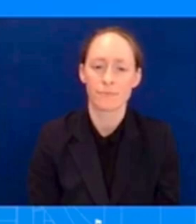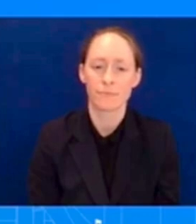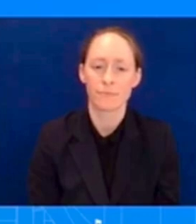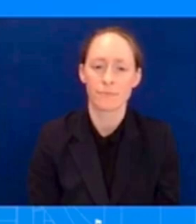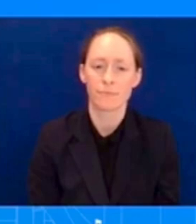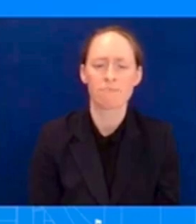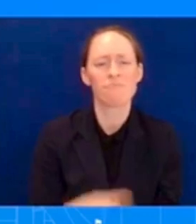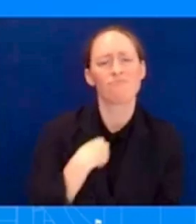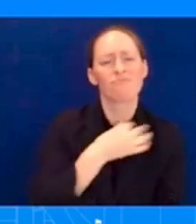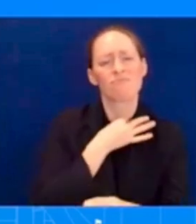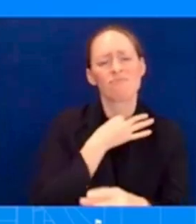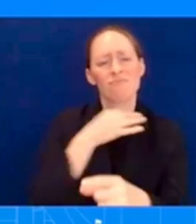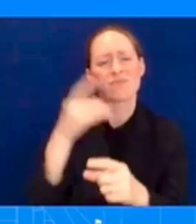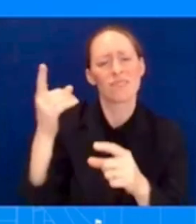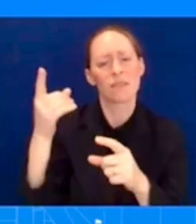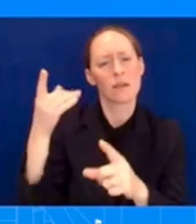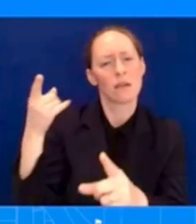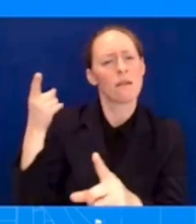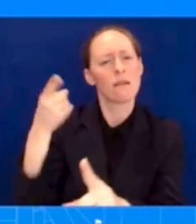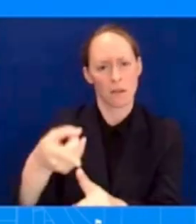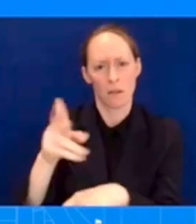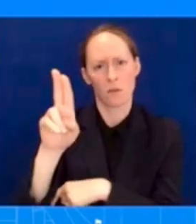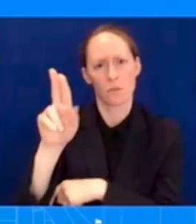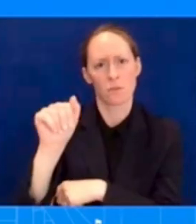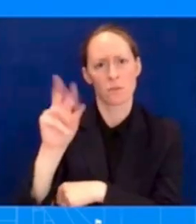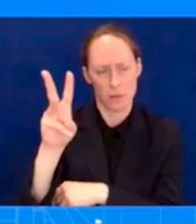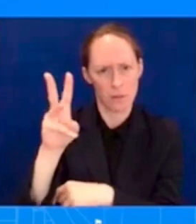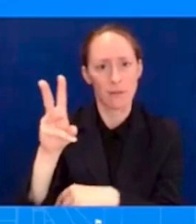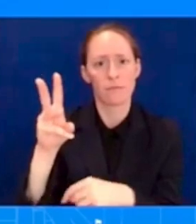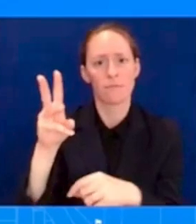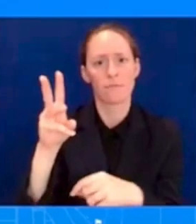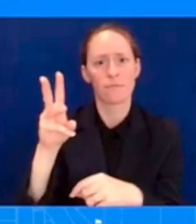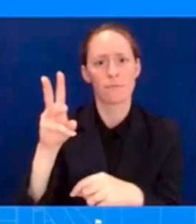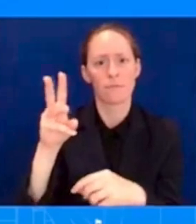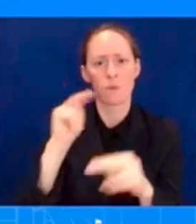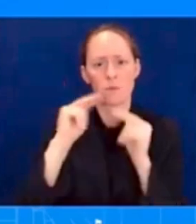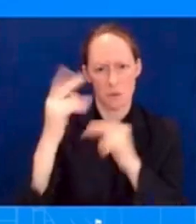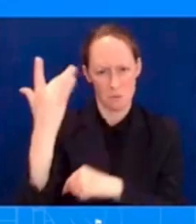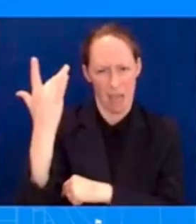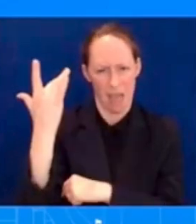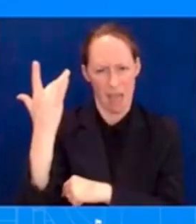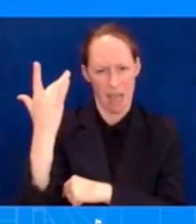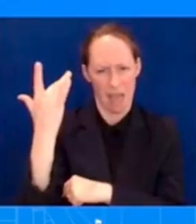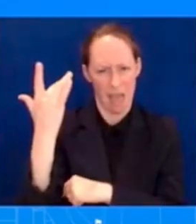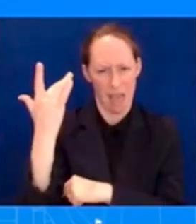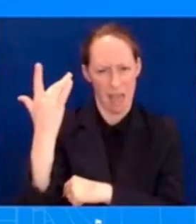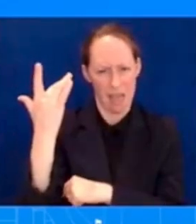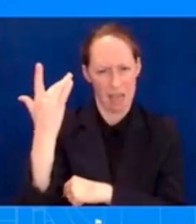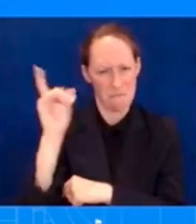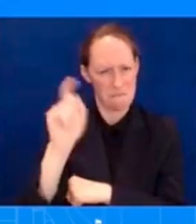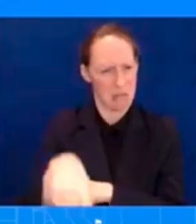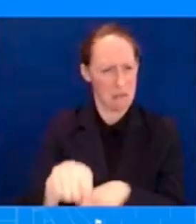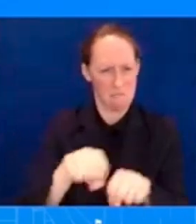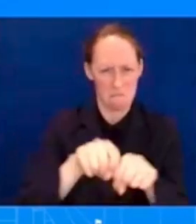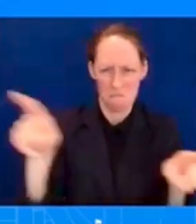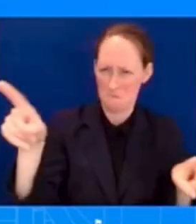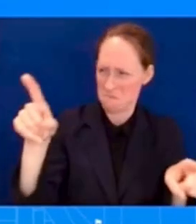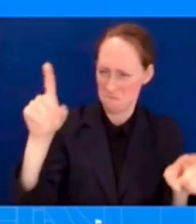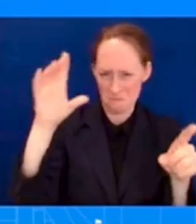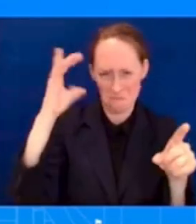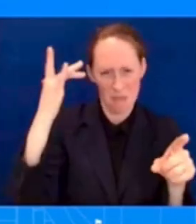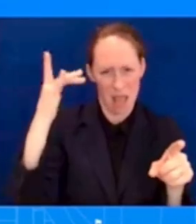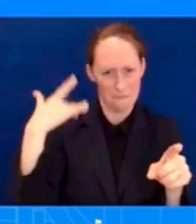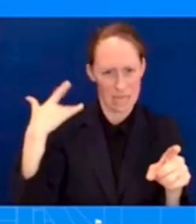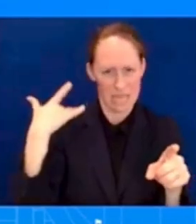a little bit more why the President felt compelled to issue that statement now? We have a month out. Is he concerned about the pace of the negotiations and that the